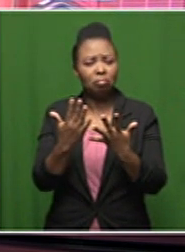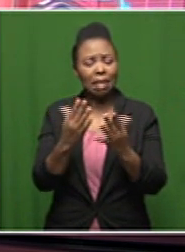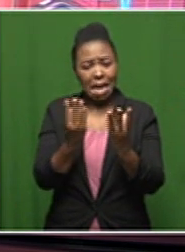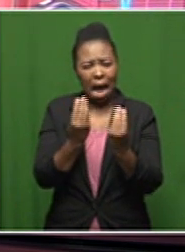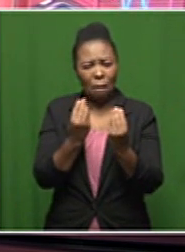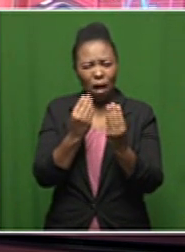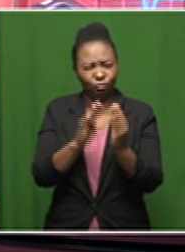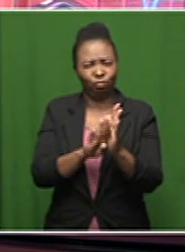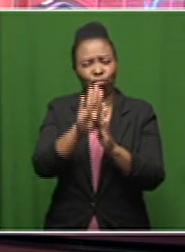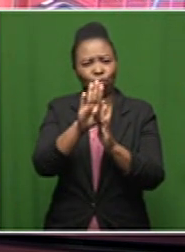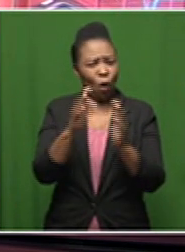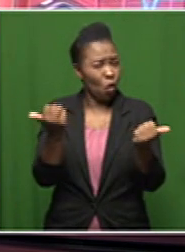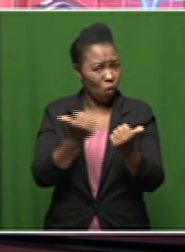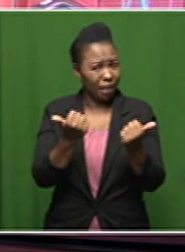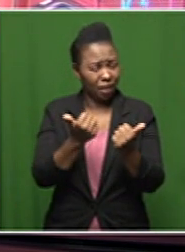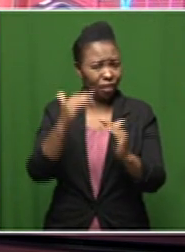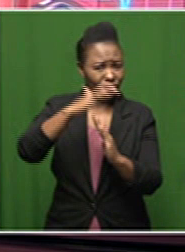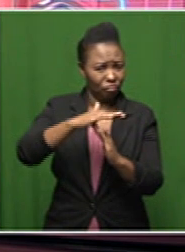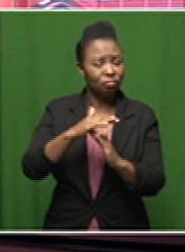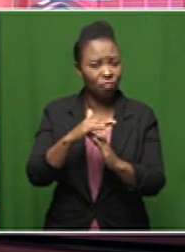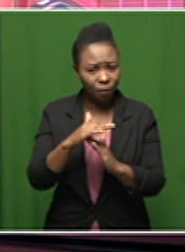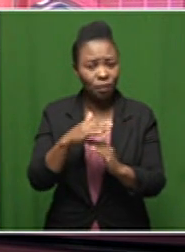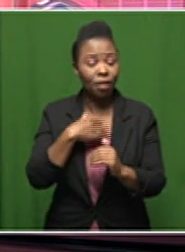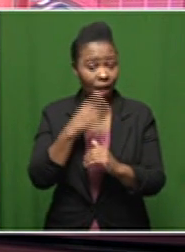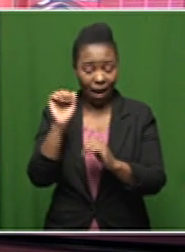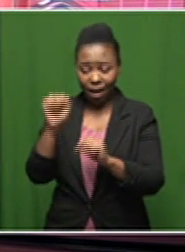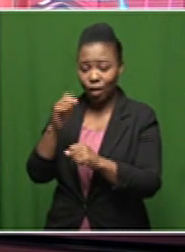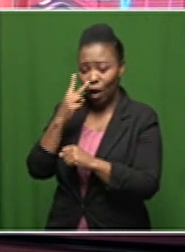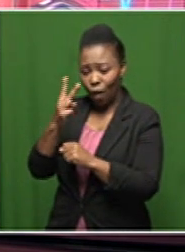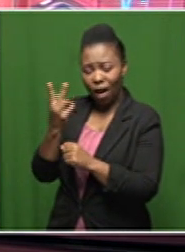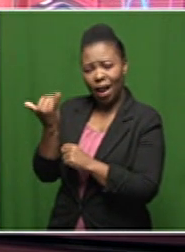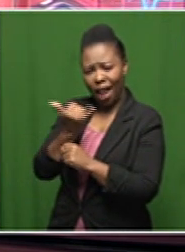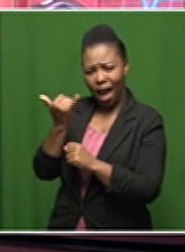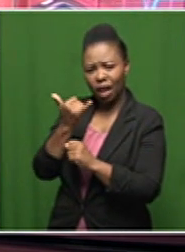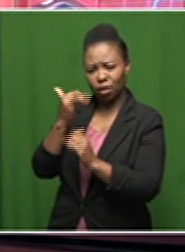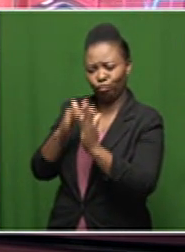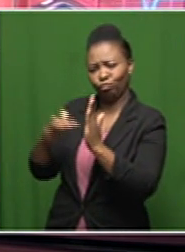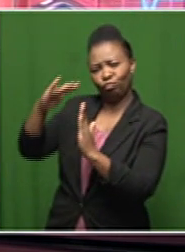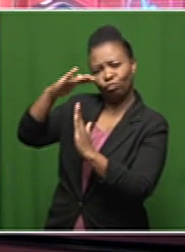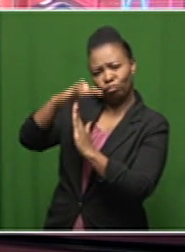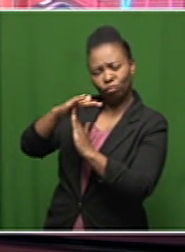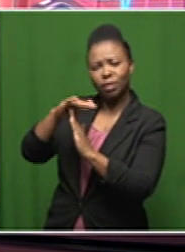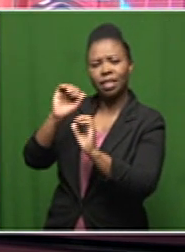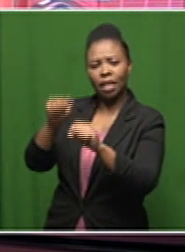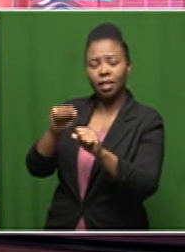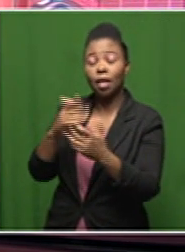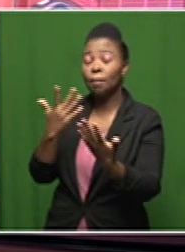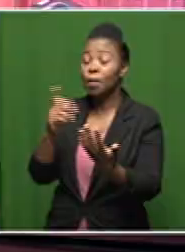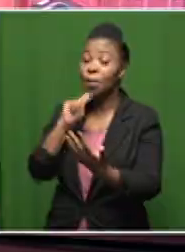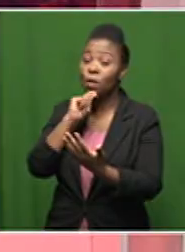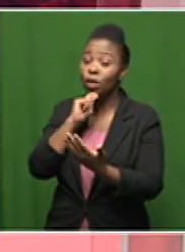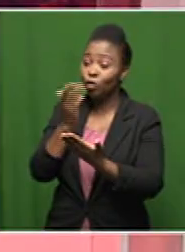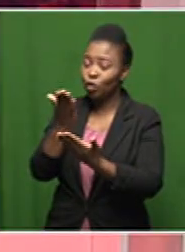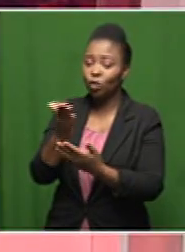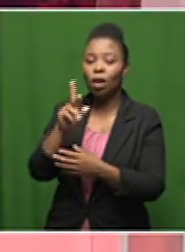numbers yes it looks like we are approaching uh with the peak of this pandemic a very good morning to you peter